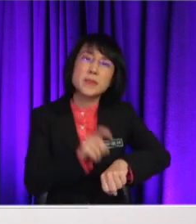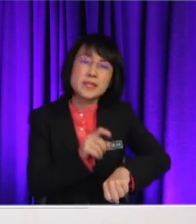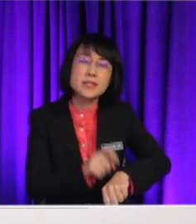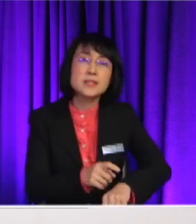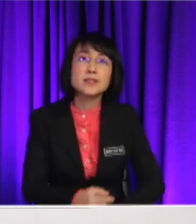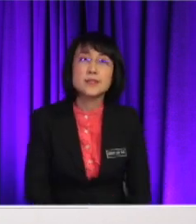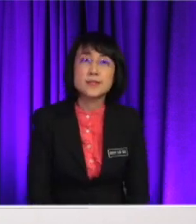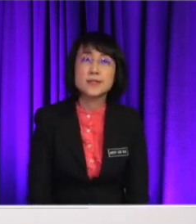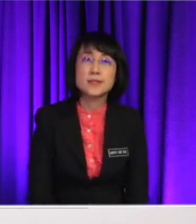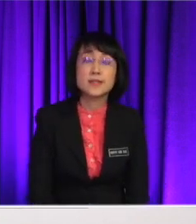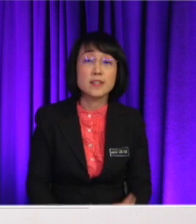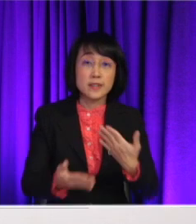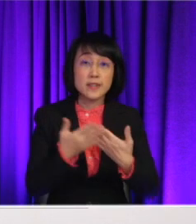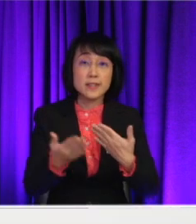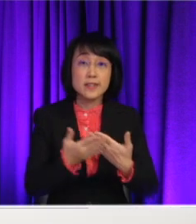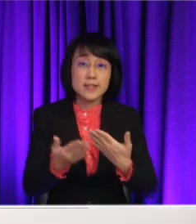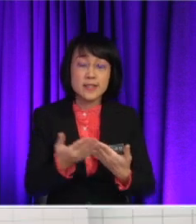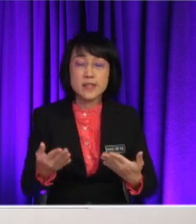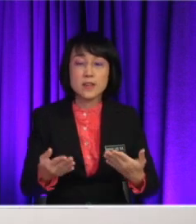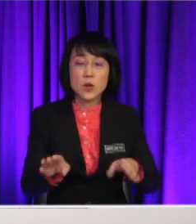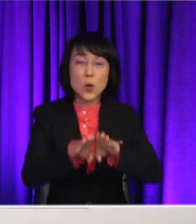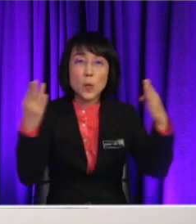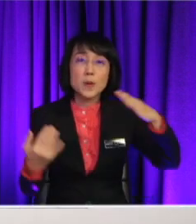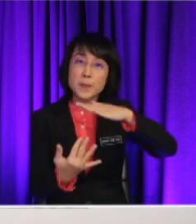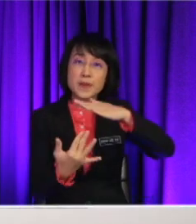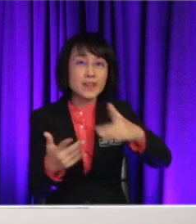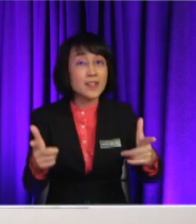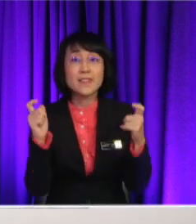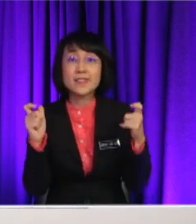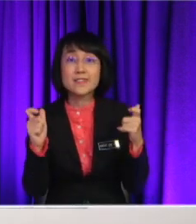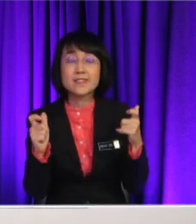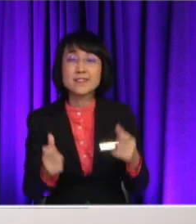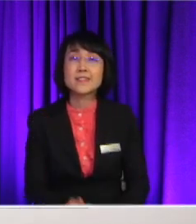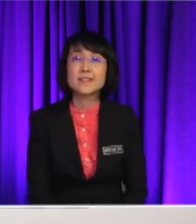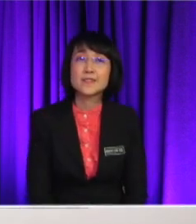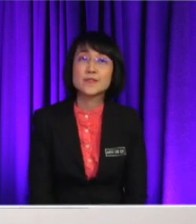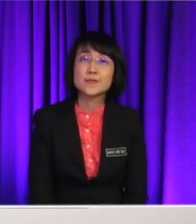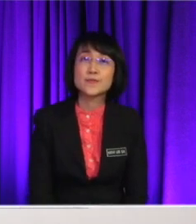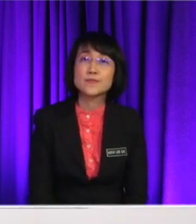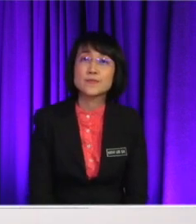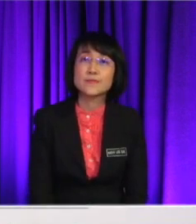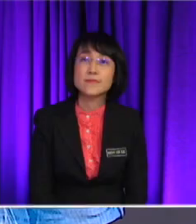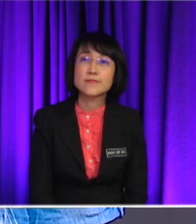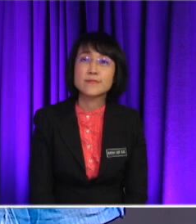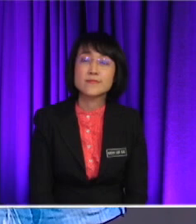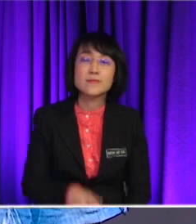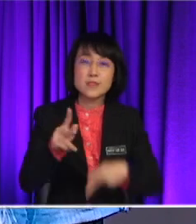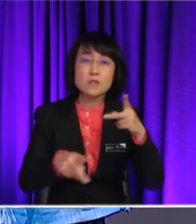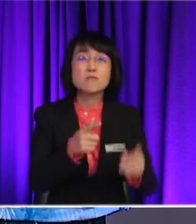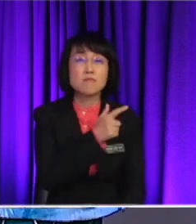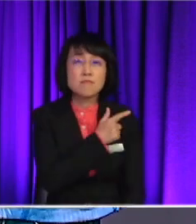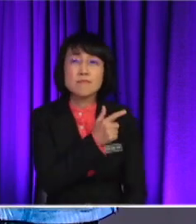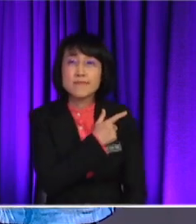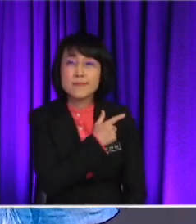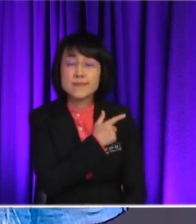waste, which is open burning. Oh, okay. I see, right? So, he mentions that many people get lazier and